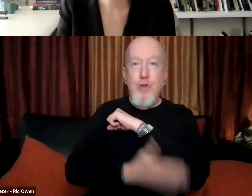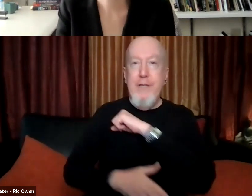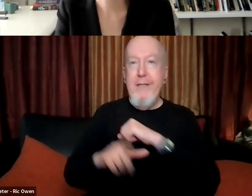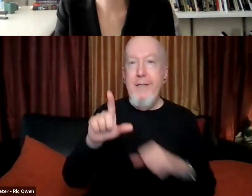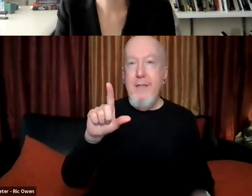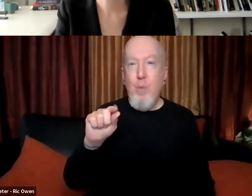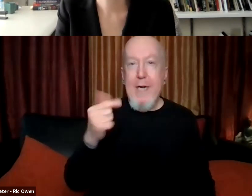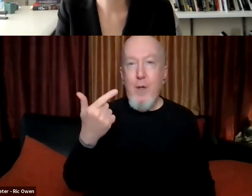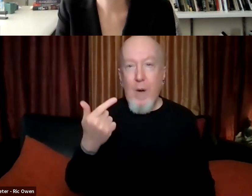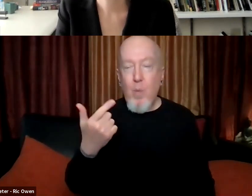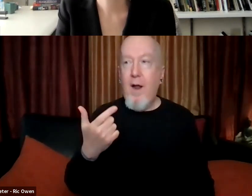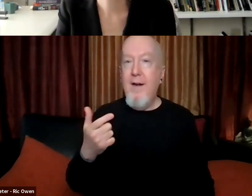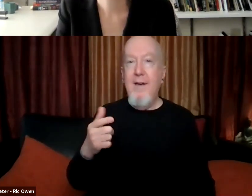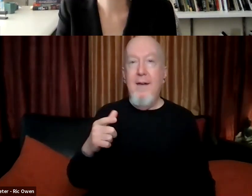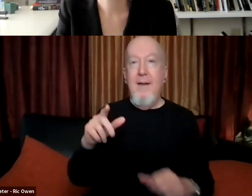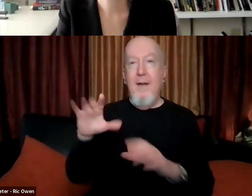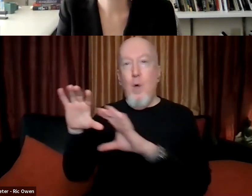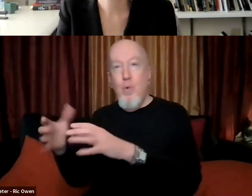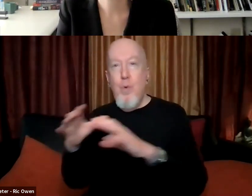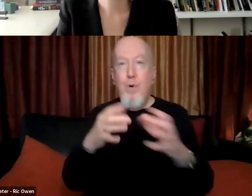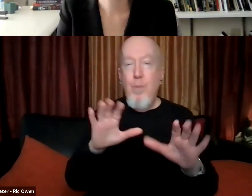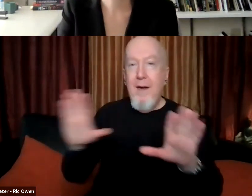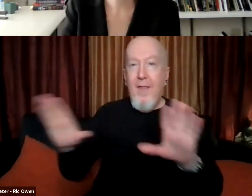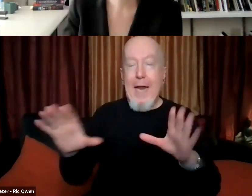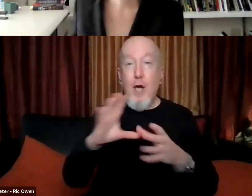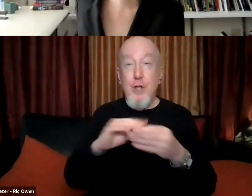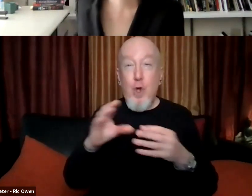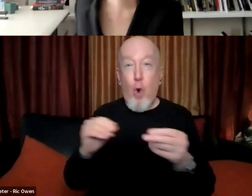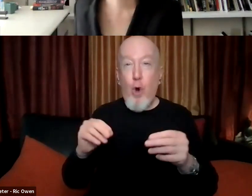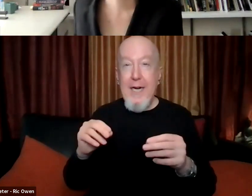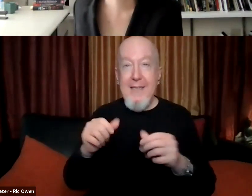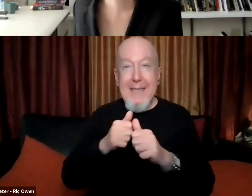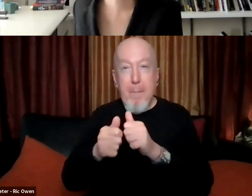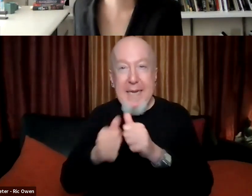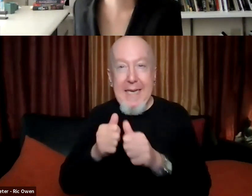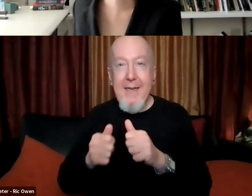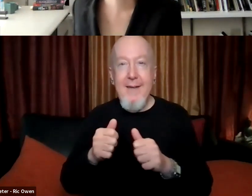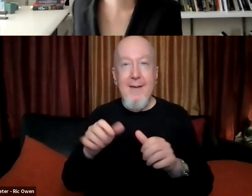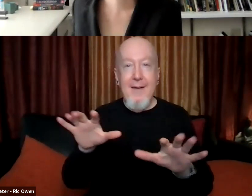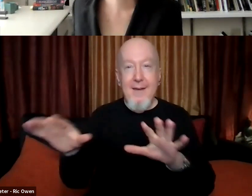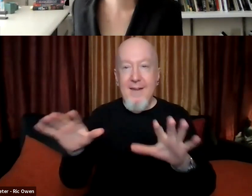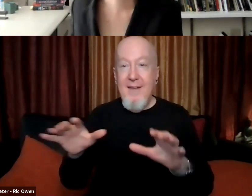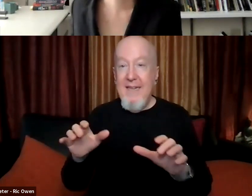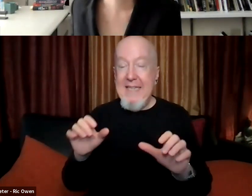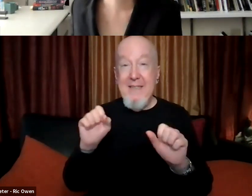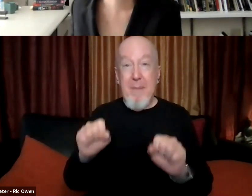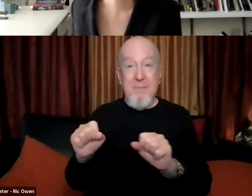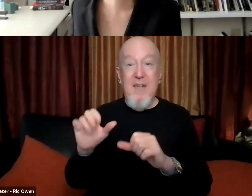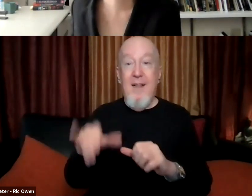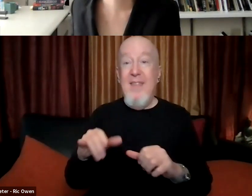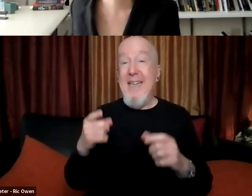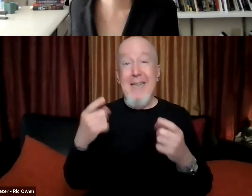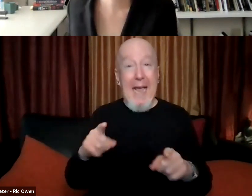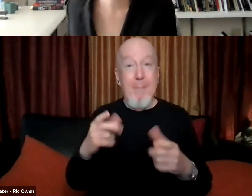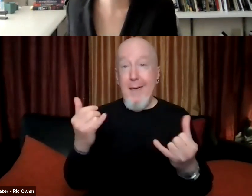competing narratives are going to be possible in public space, right? This is what's happening in the world of museums